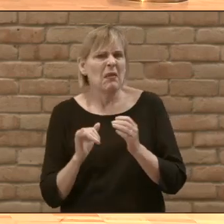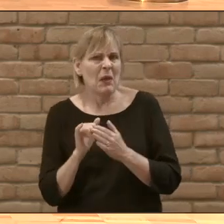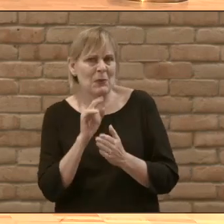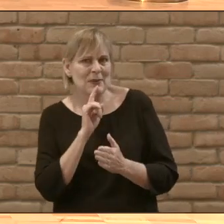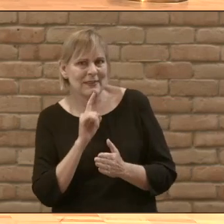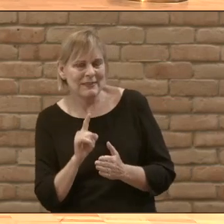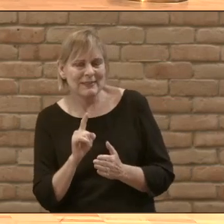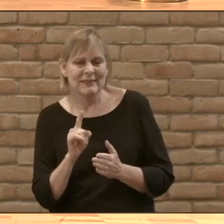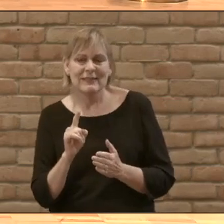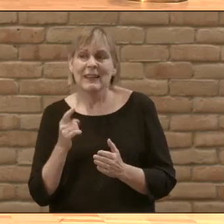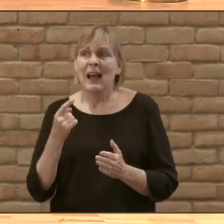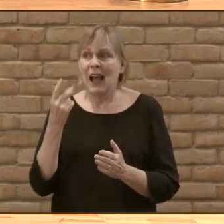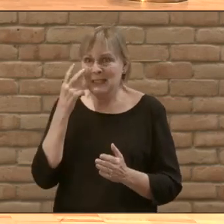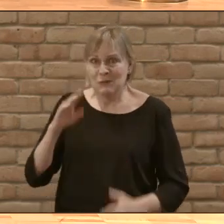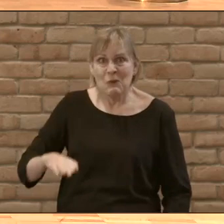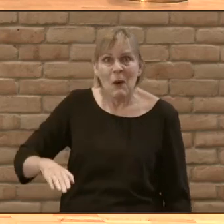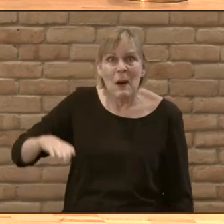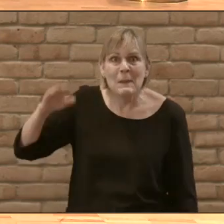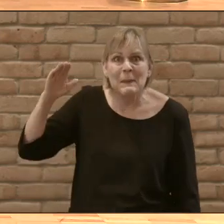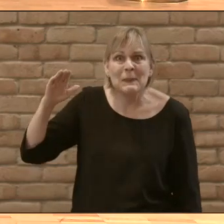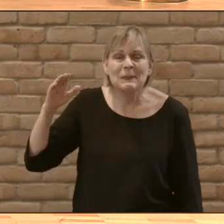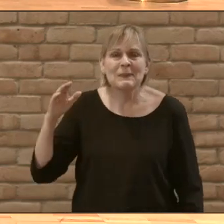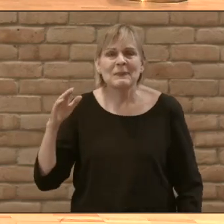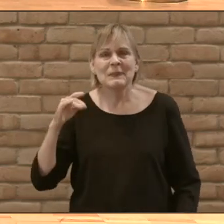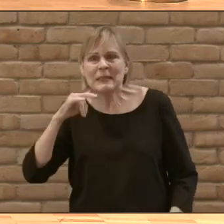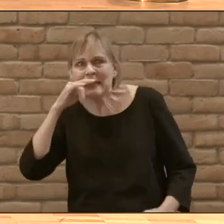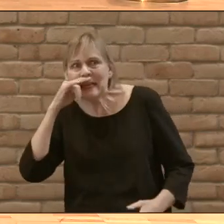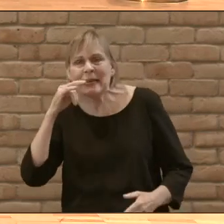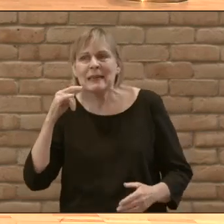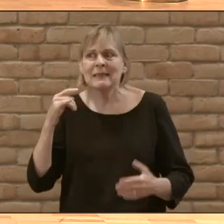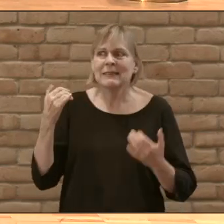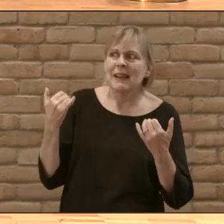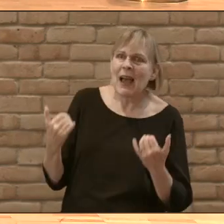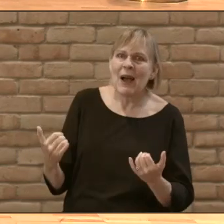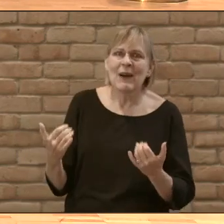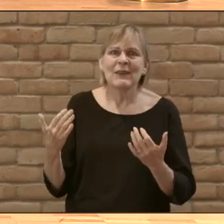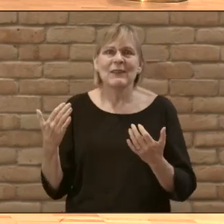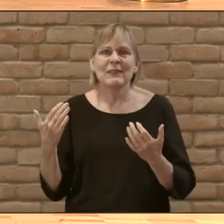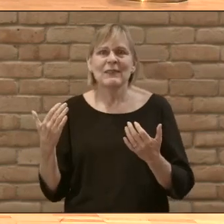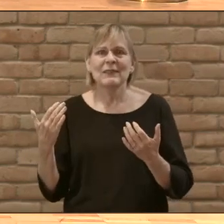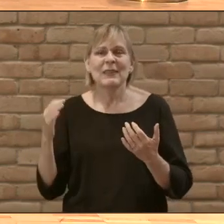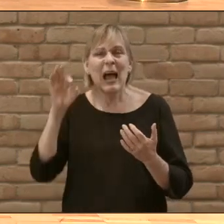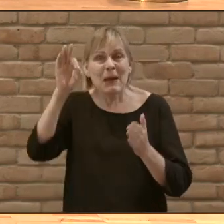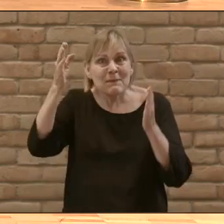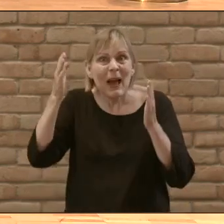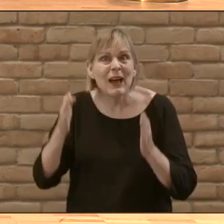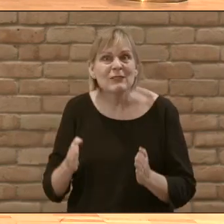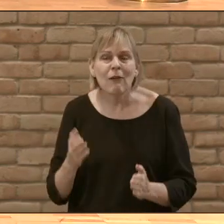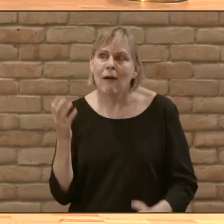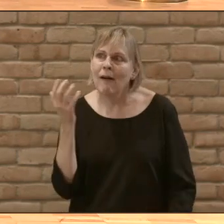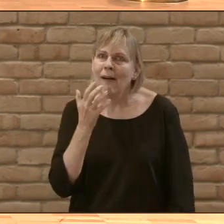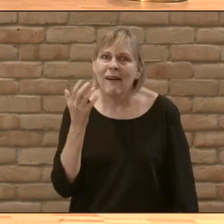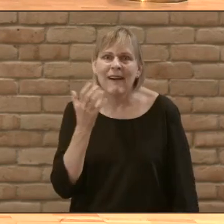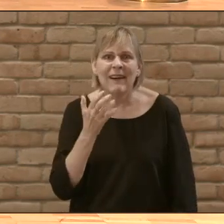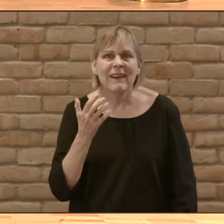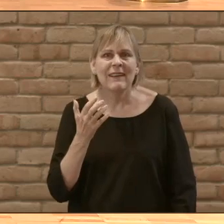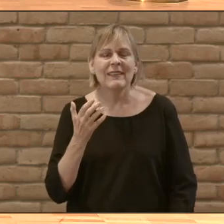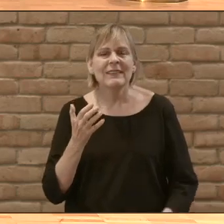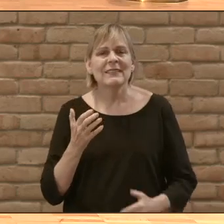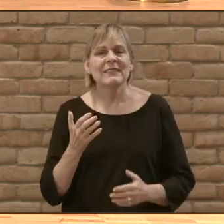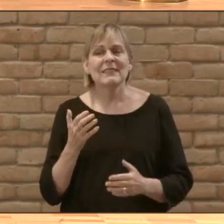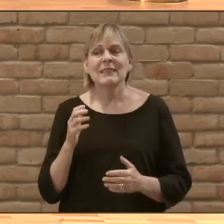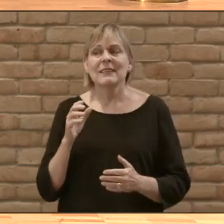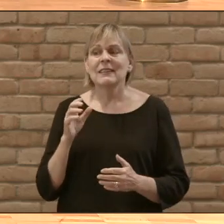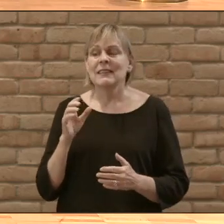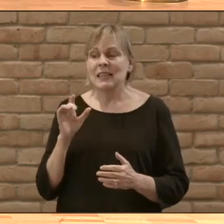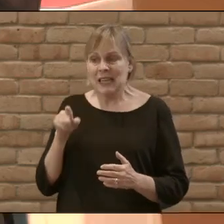really to see him grow up and grow as a kid into now a pastor, Lord, who wants to serve your people and he just